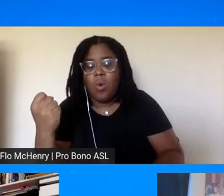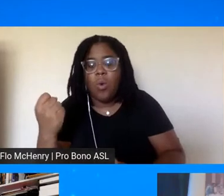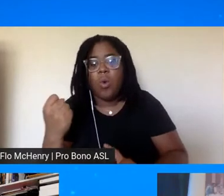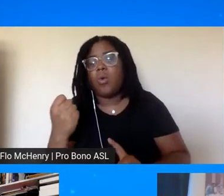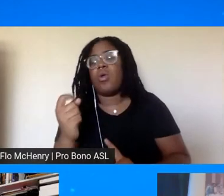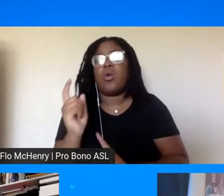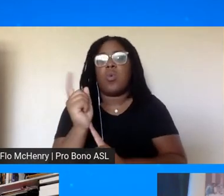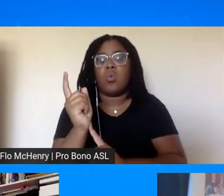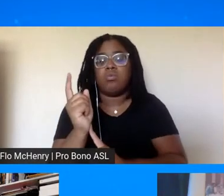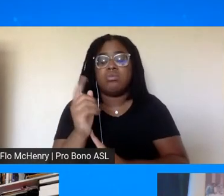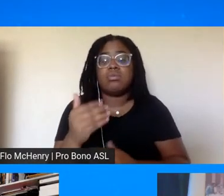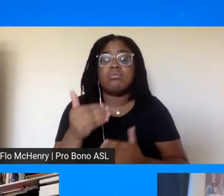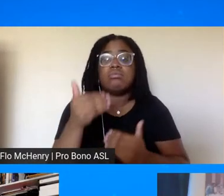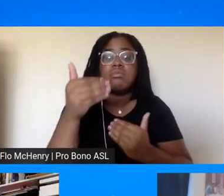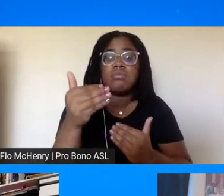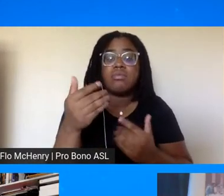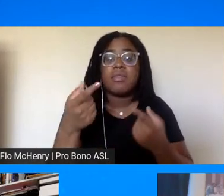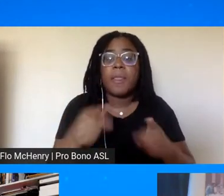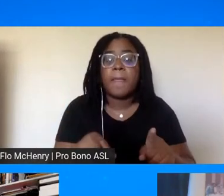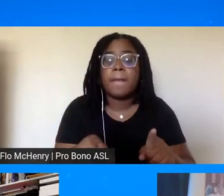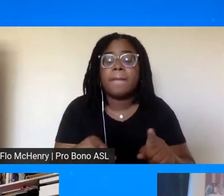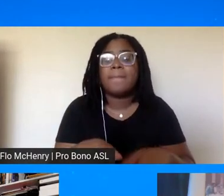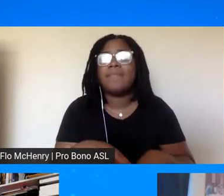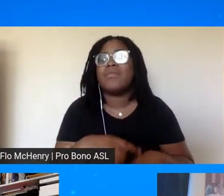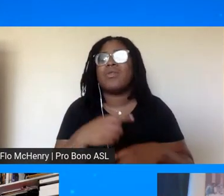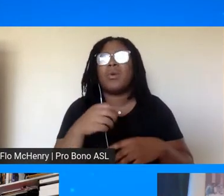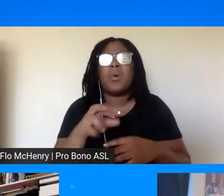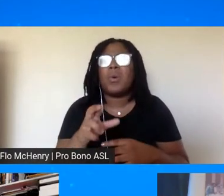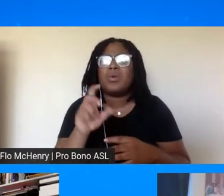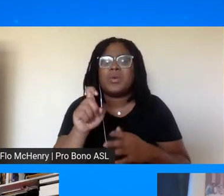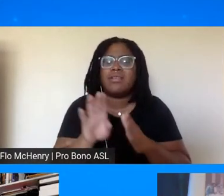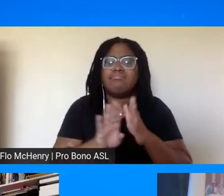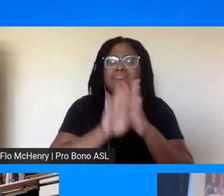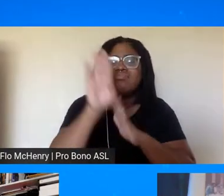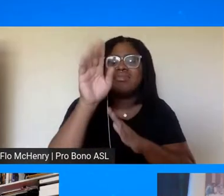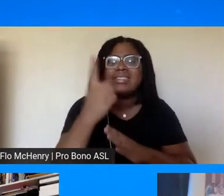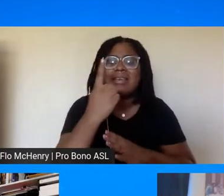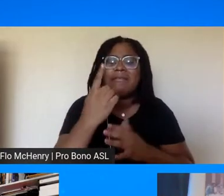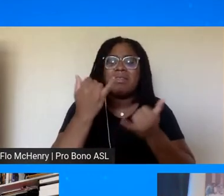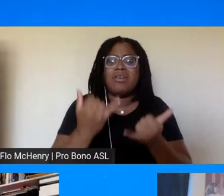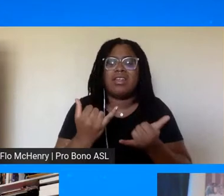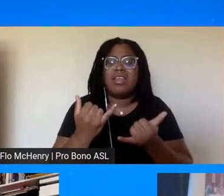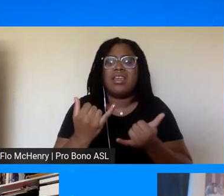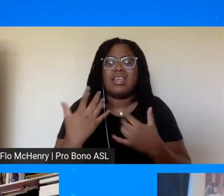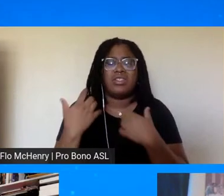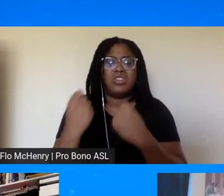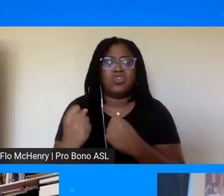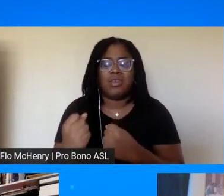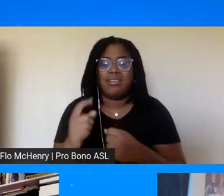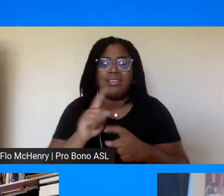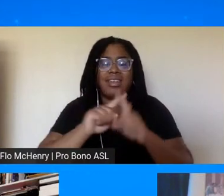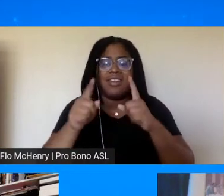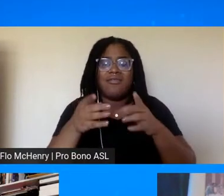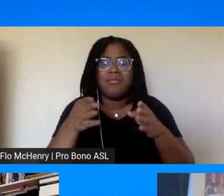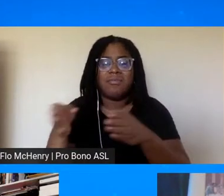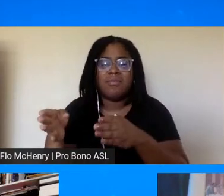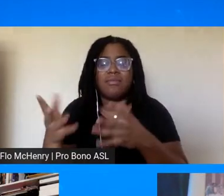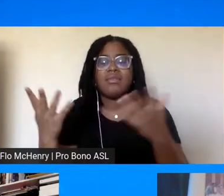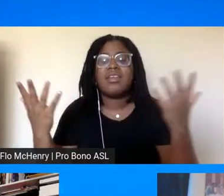do this at this particular time? Or do we need to elevate this at this point and strengthen this at this point? I mean,